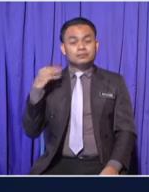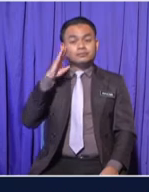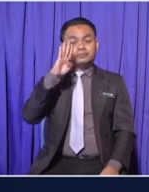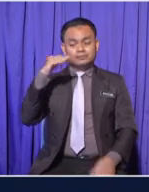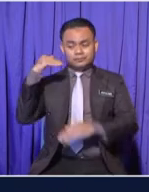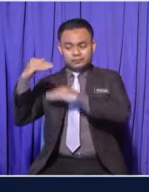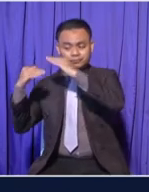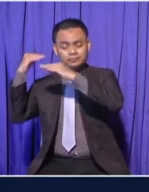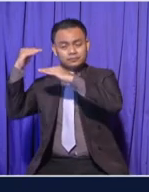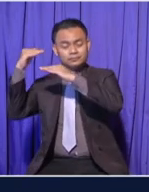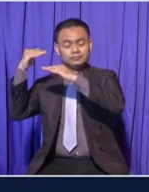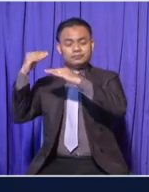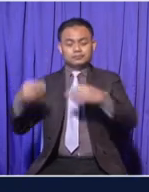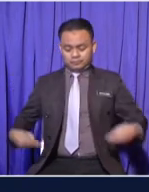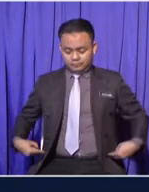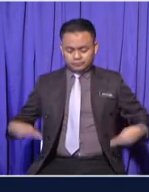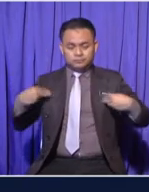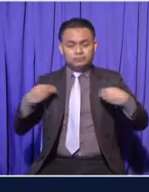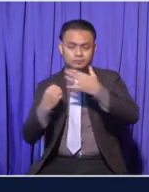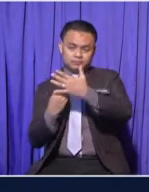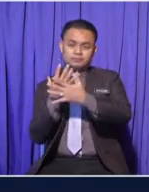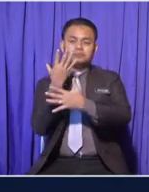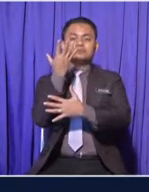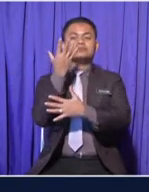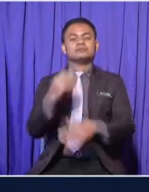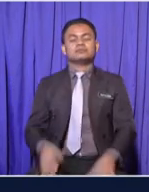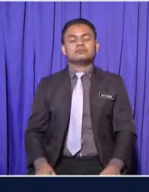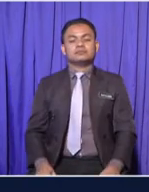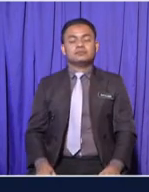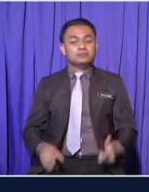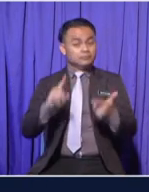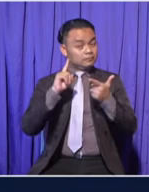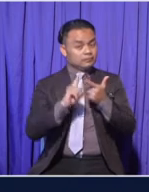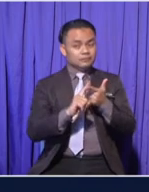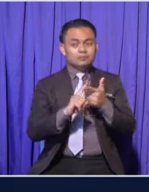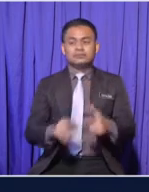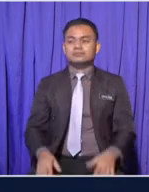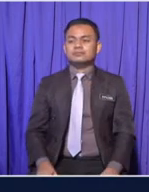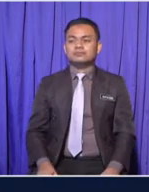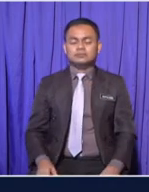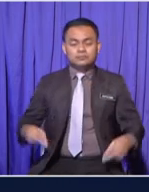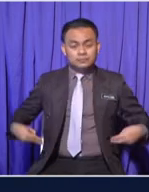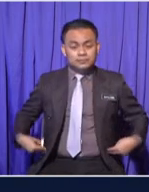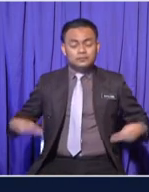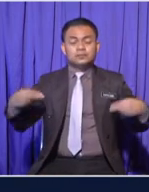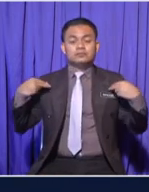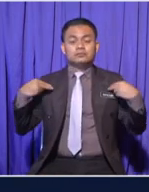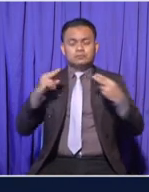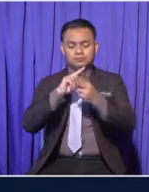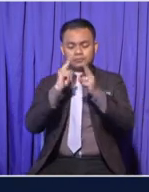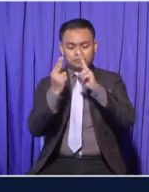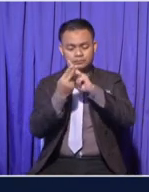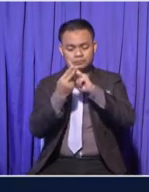stages Of human growth Number two Human changes